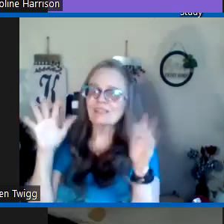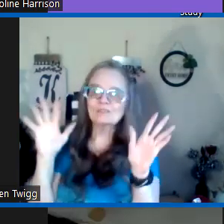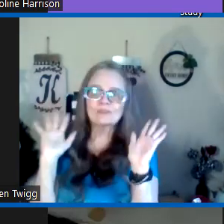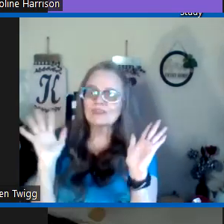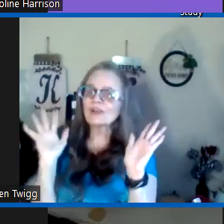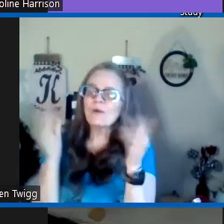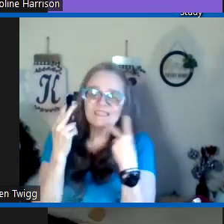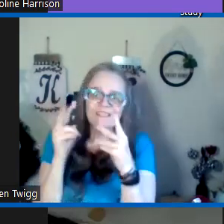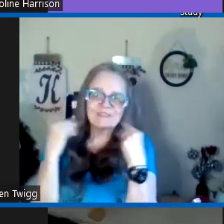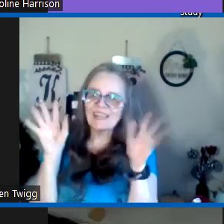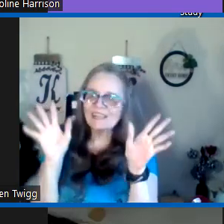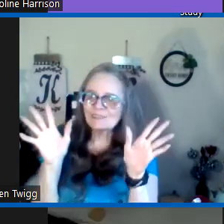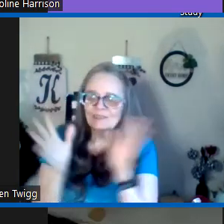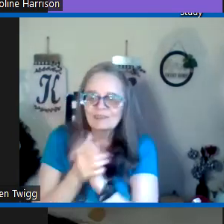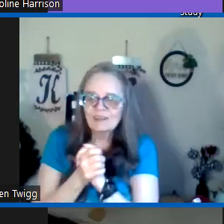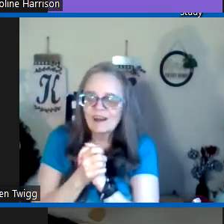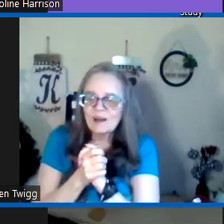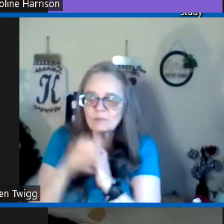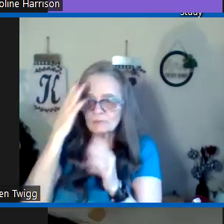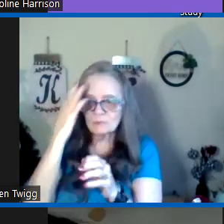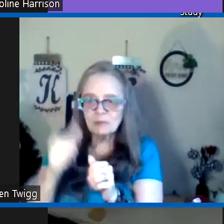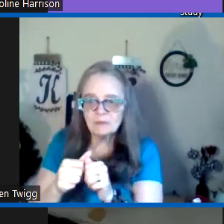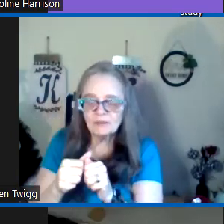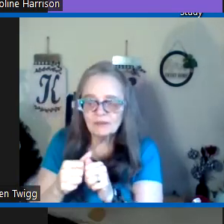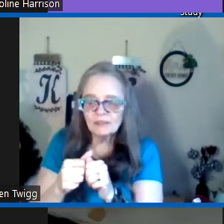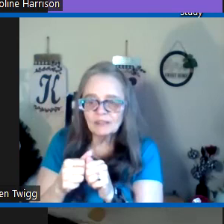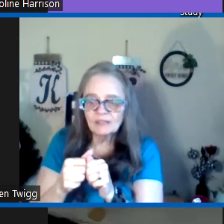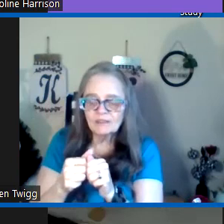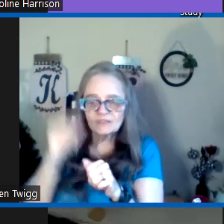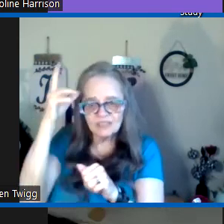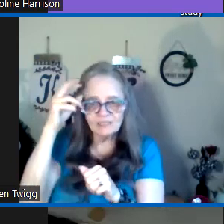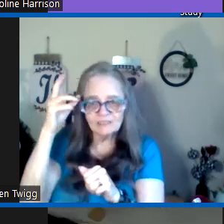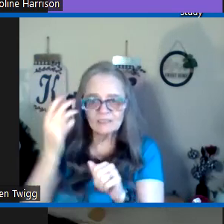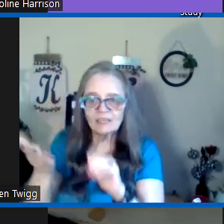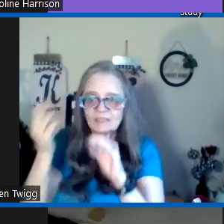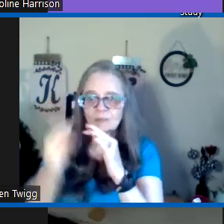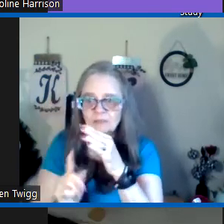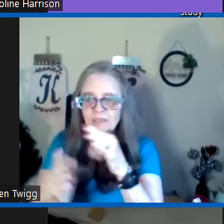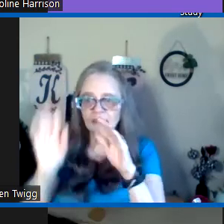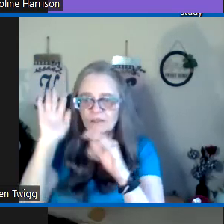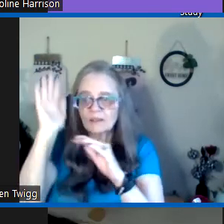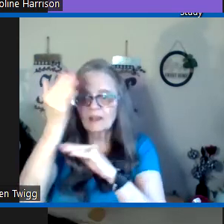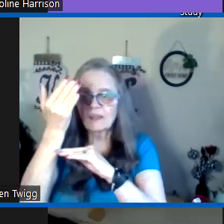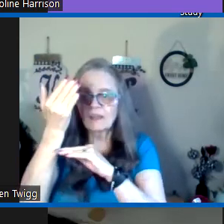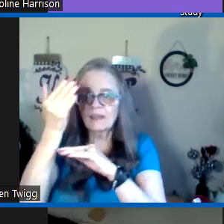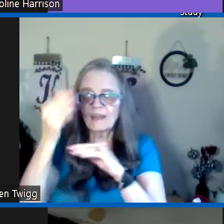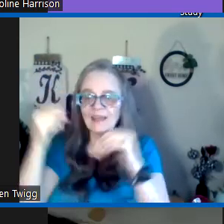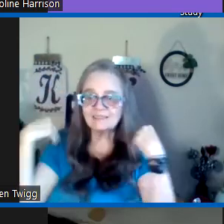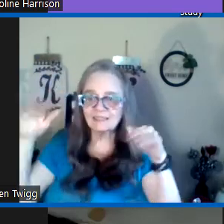vision of an angel and you think oh I saw an angel but remember satan can appear